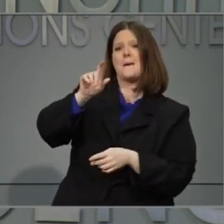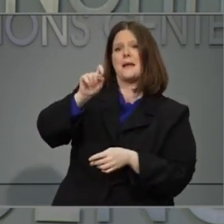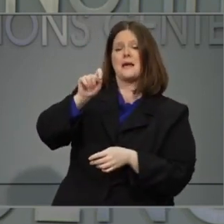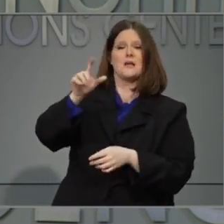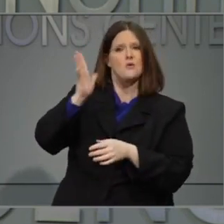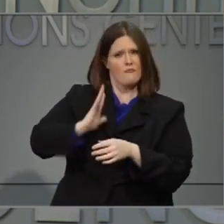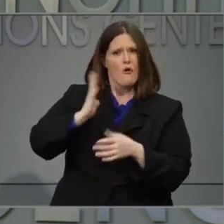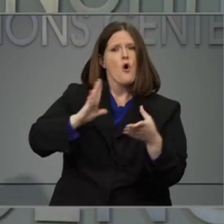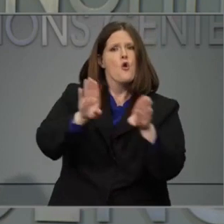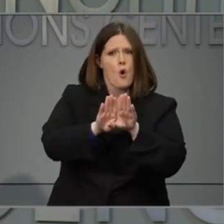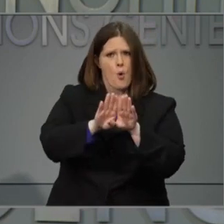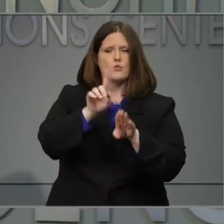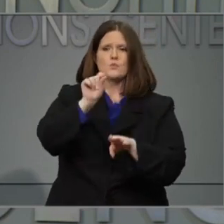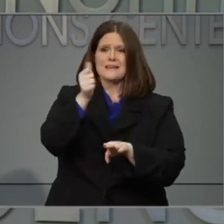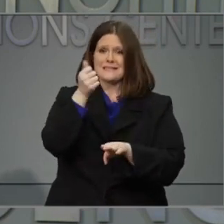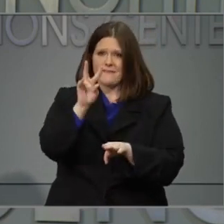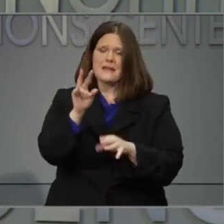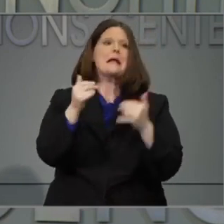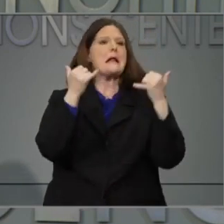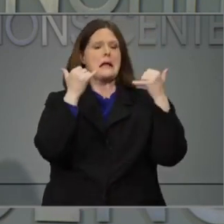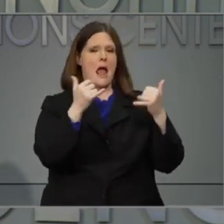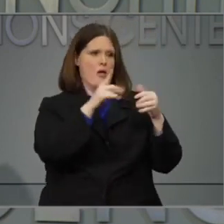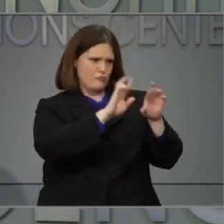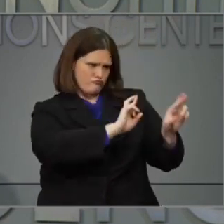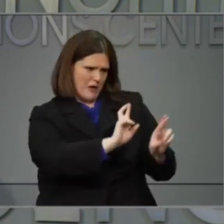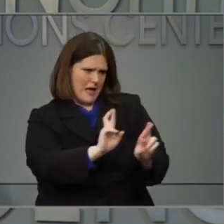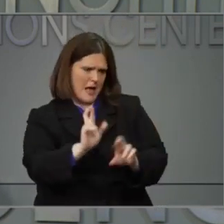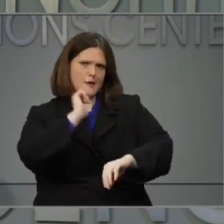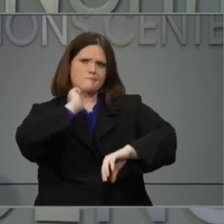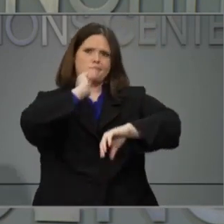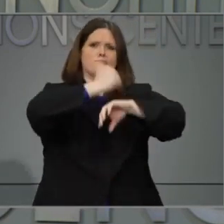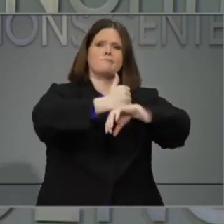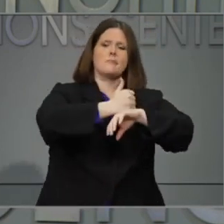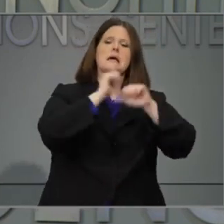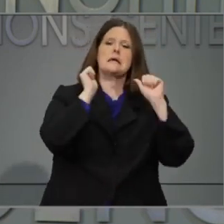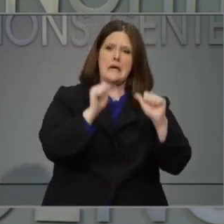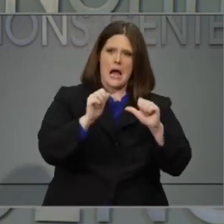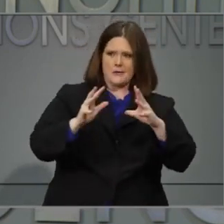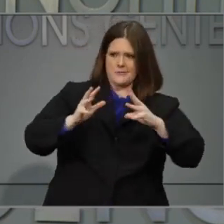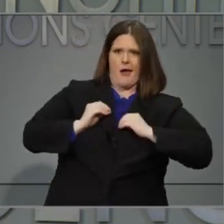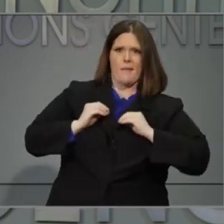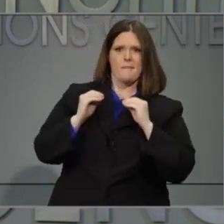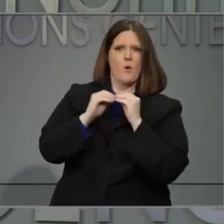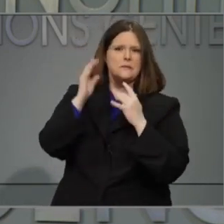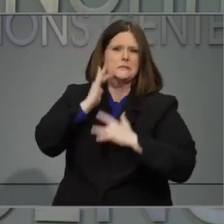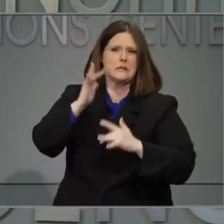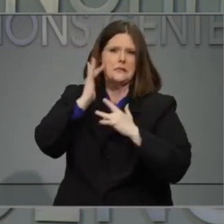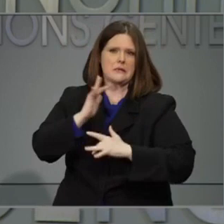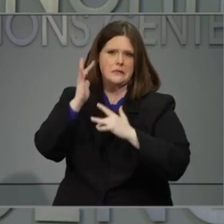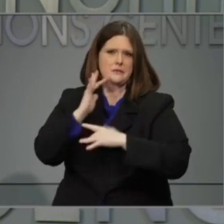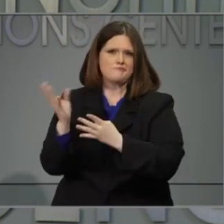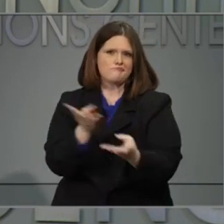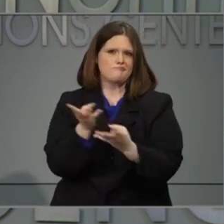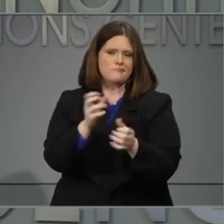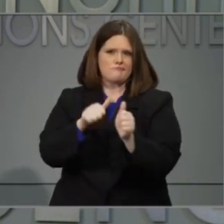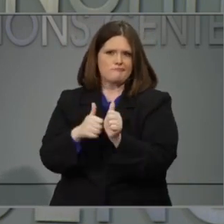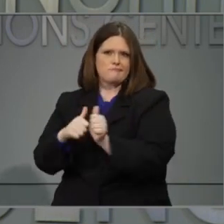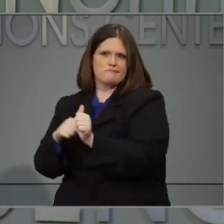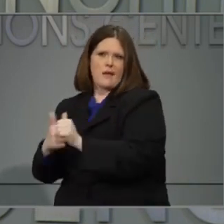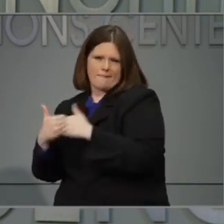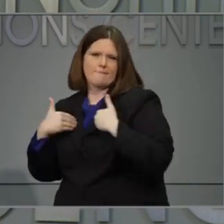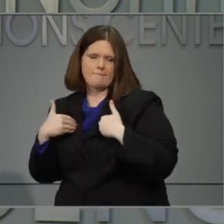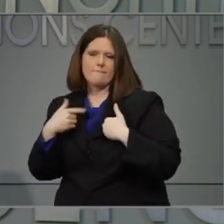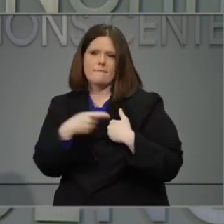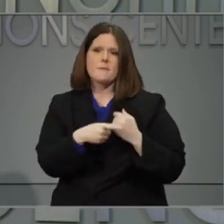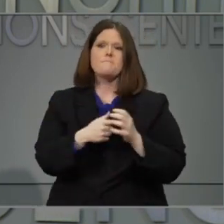to provide additional beds to support hospital overflow. Our North Carolina Emergency Management Recovery section